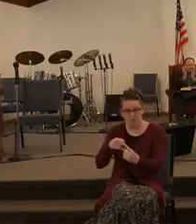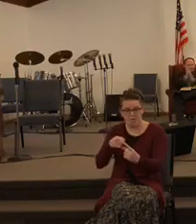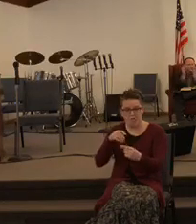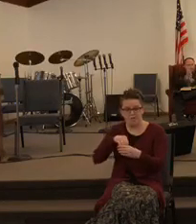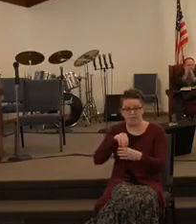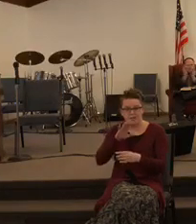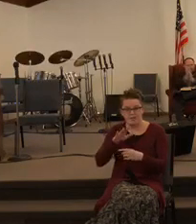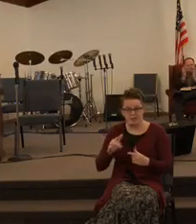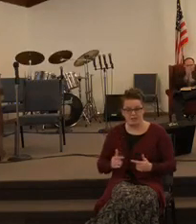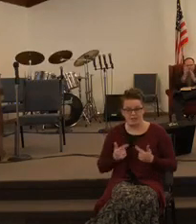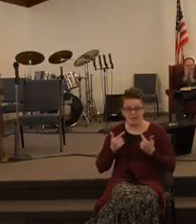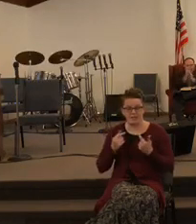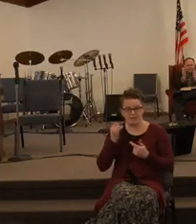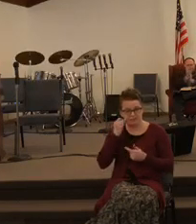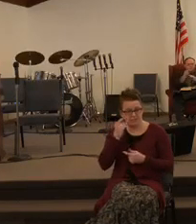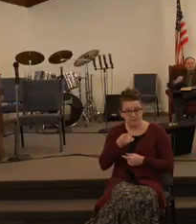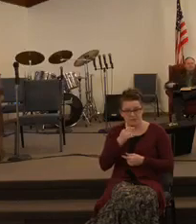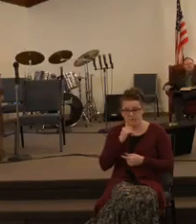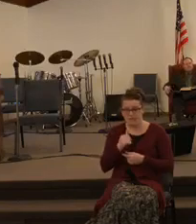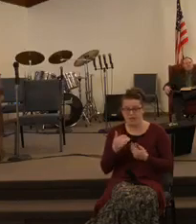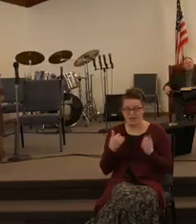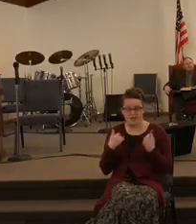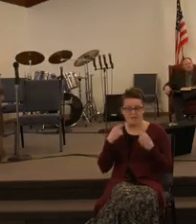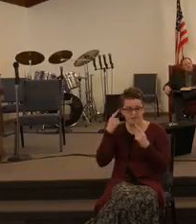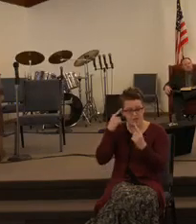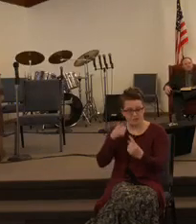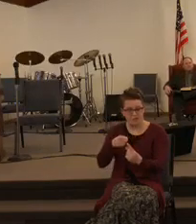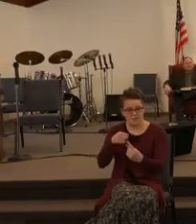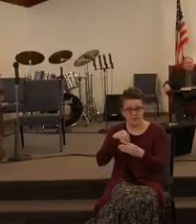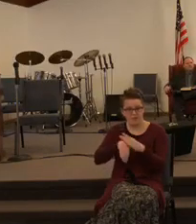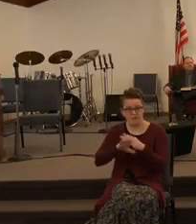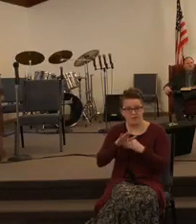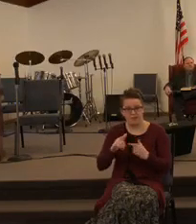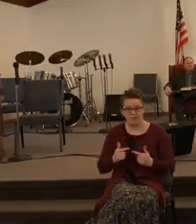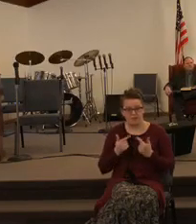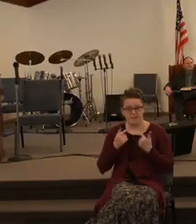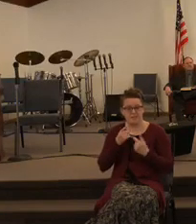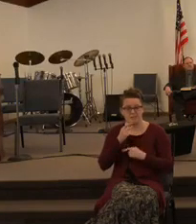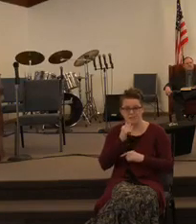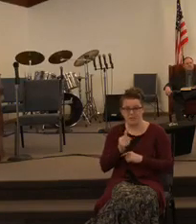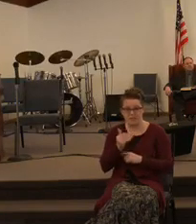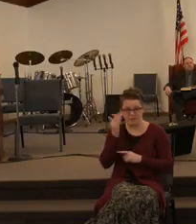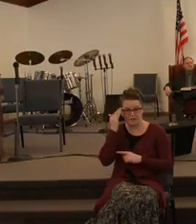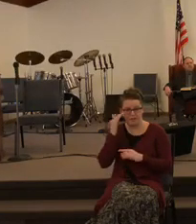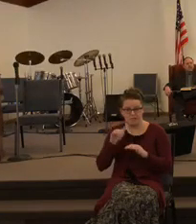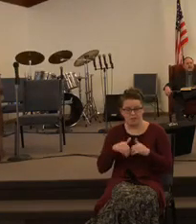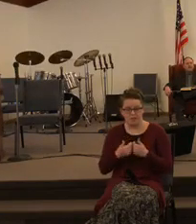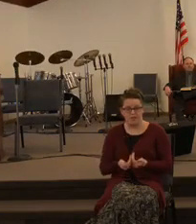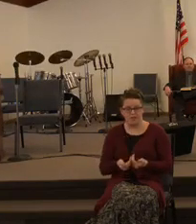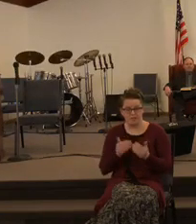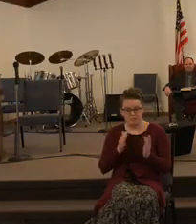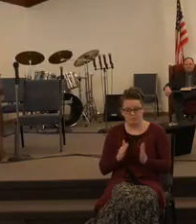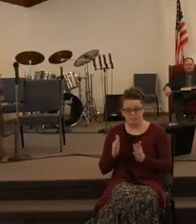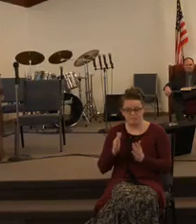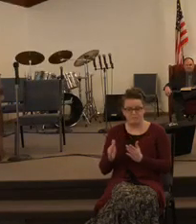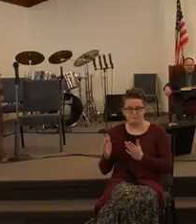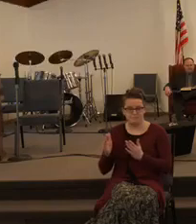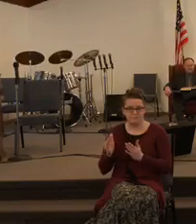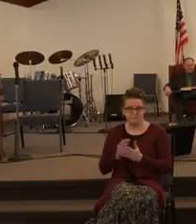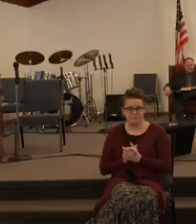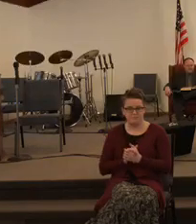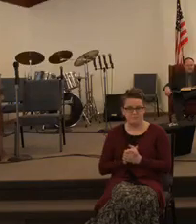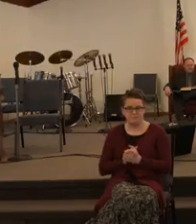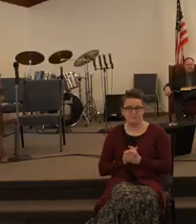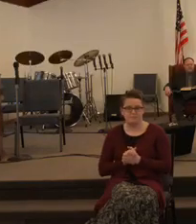in your life. If you don't have any goal in your life then you won't know how to prepare. Right. That's